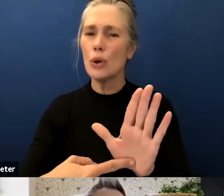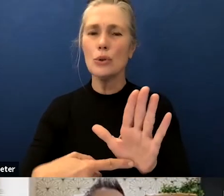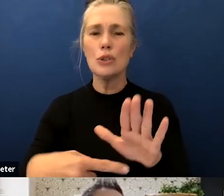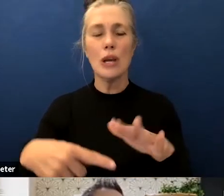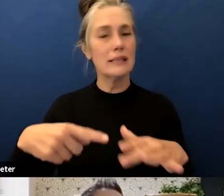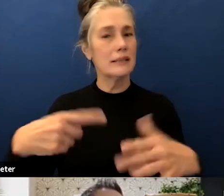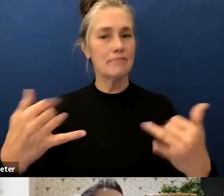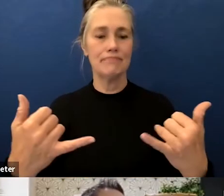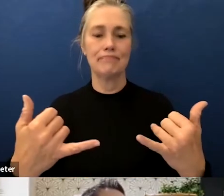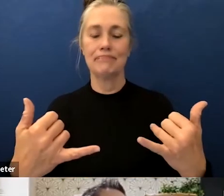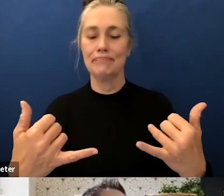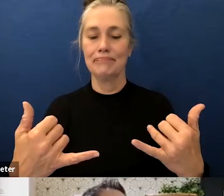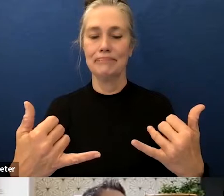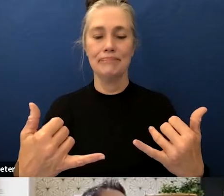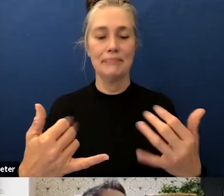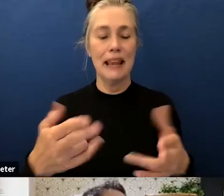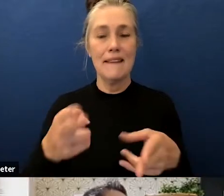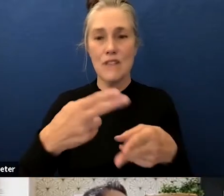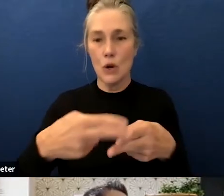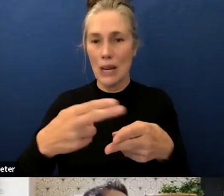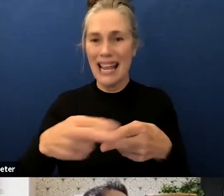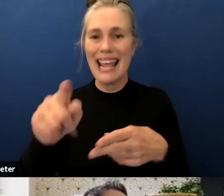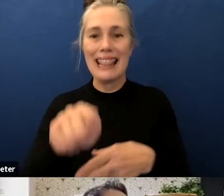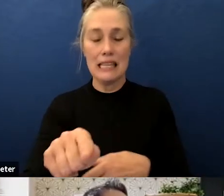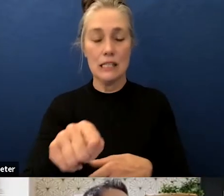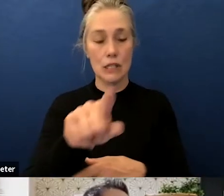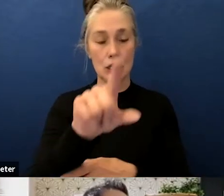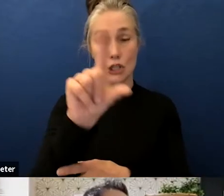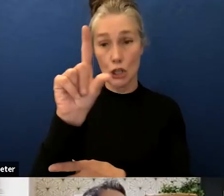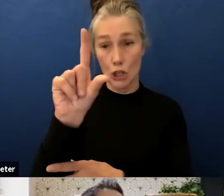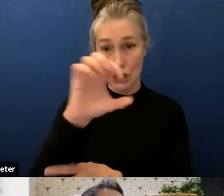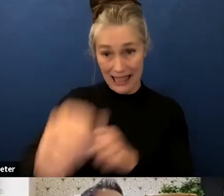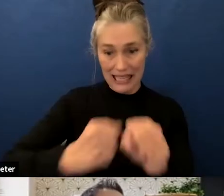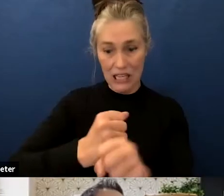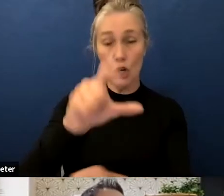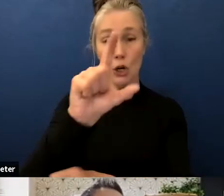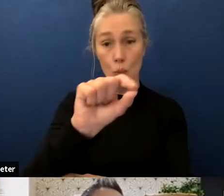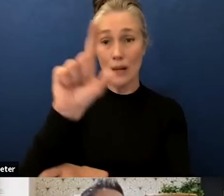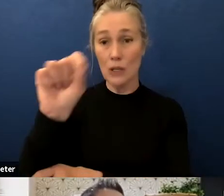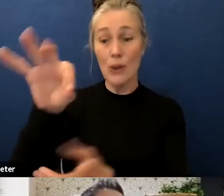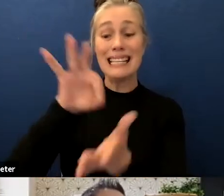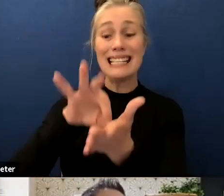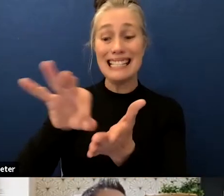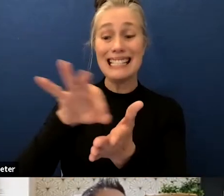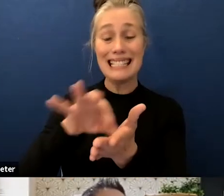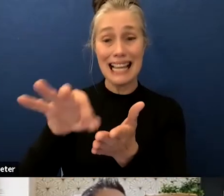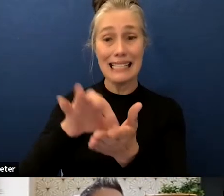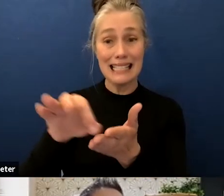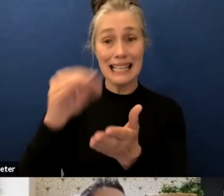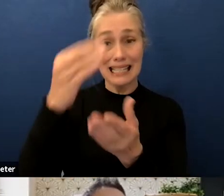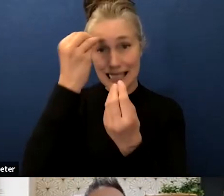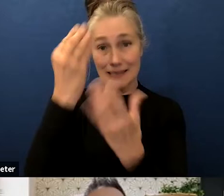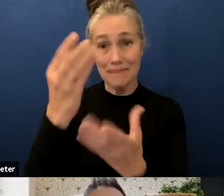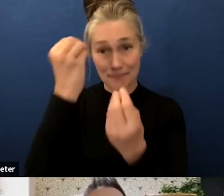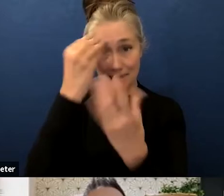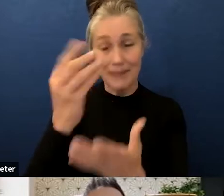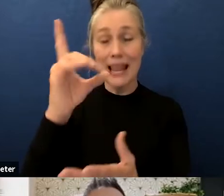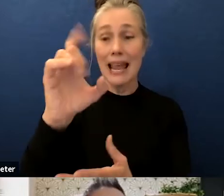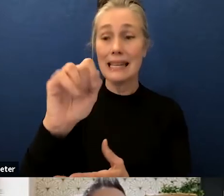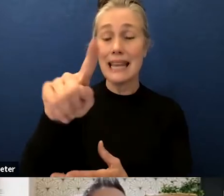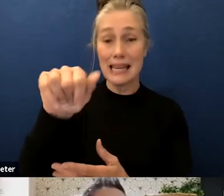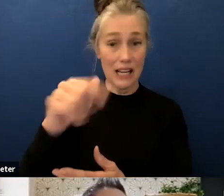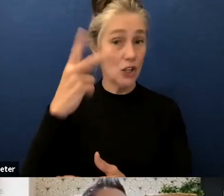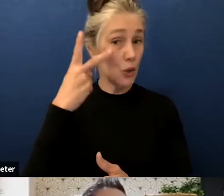just your current 2020 census data here uh and as you can see 190 000 residents